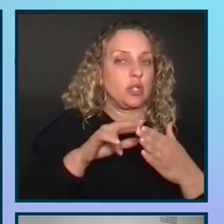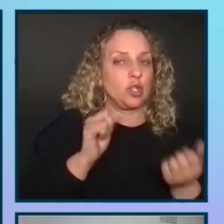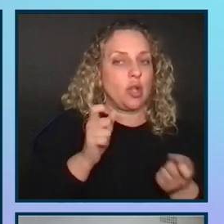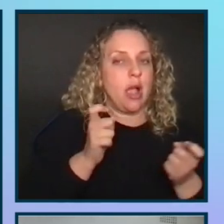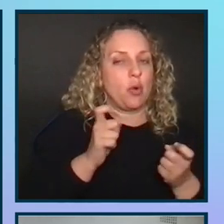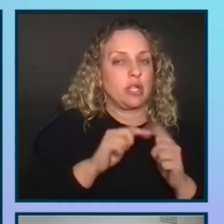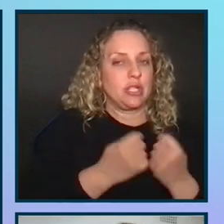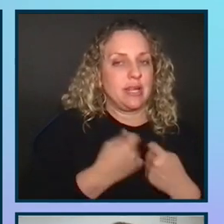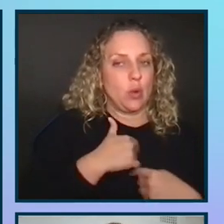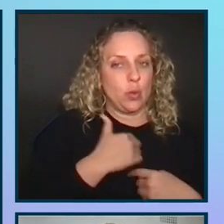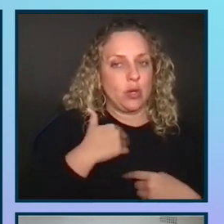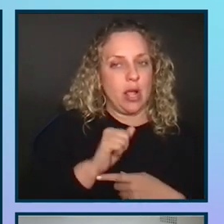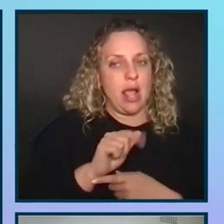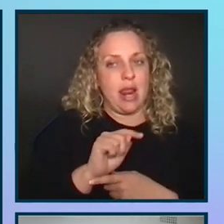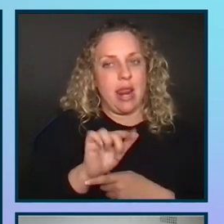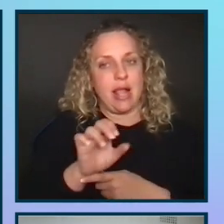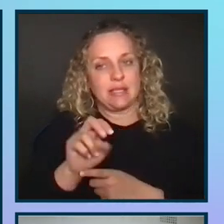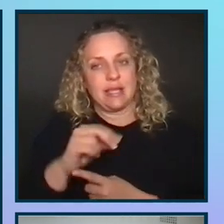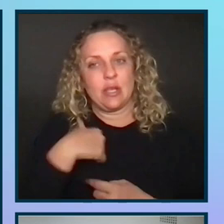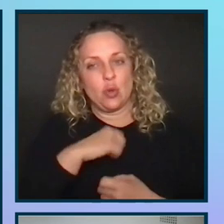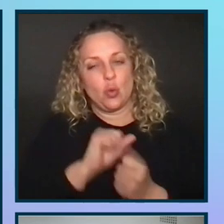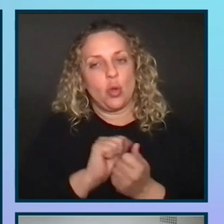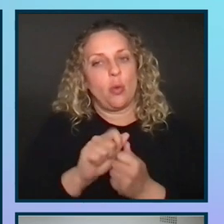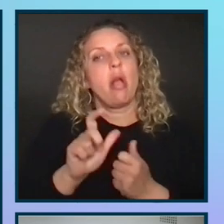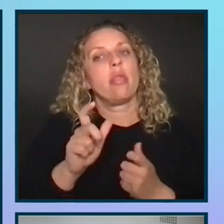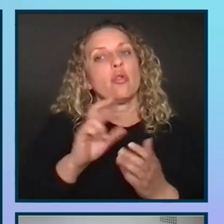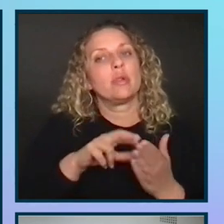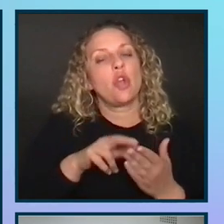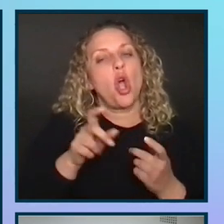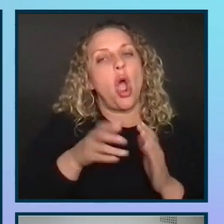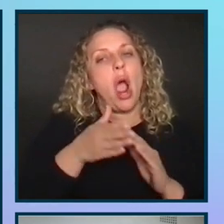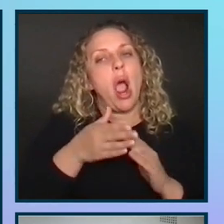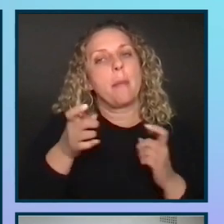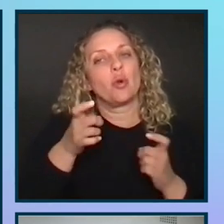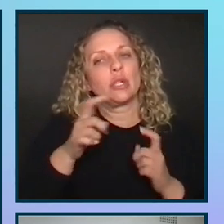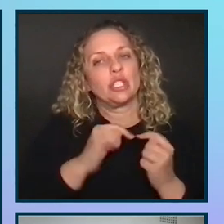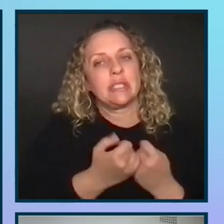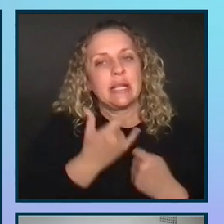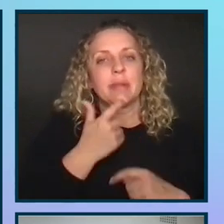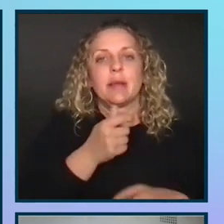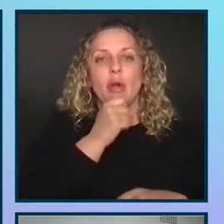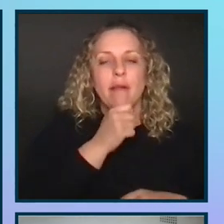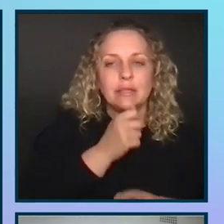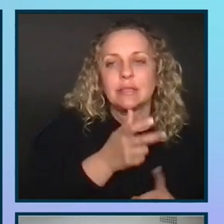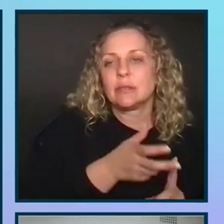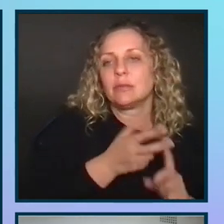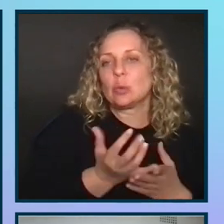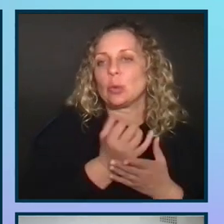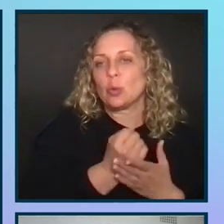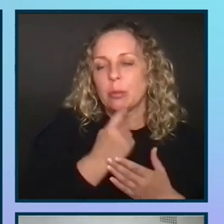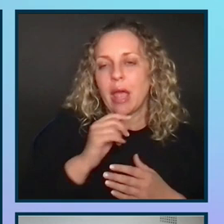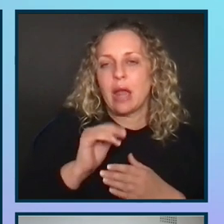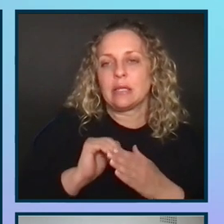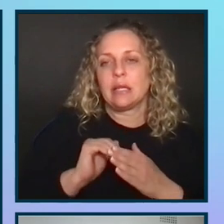team like we do at Atlassian, you can work with the research operations team on things such as privacy recruitment and maybe accessibility training